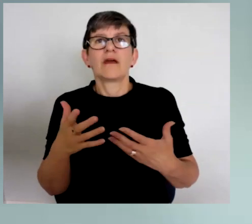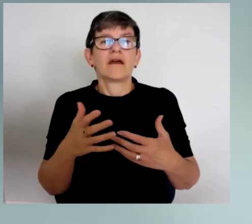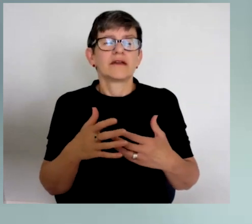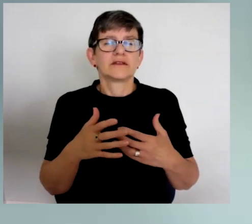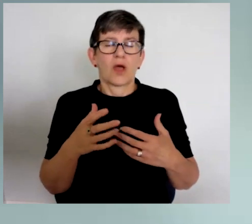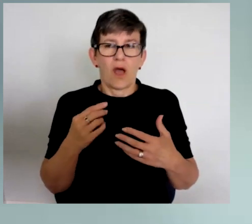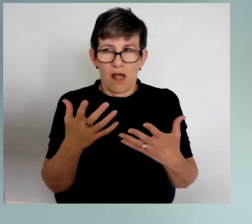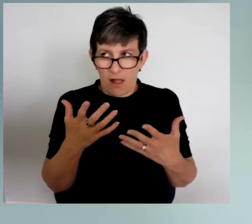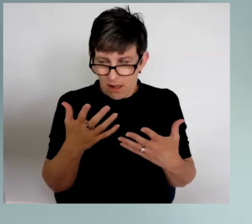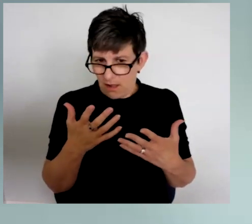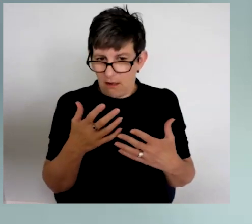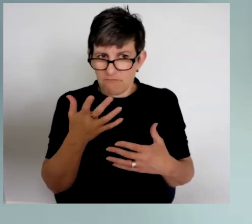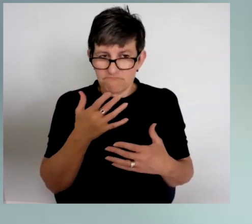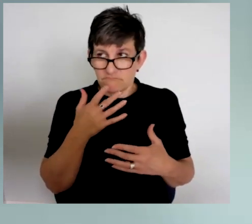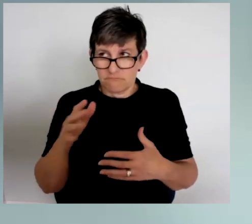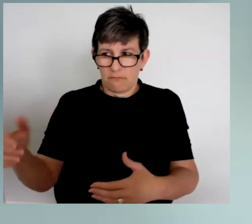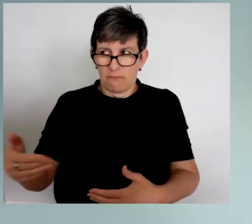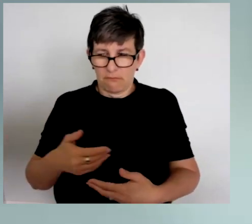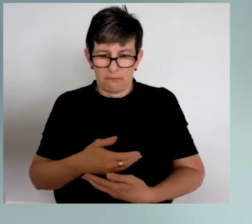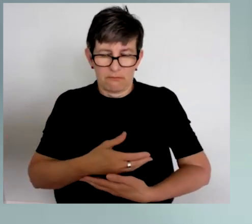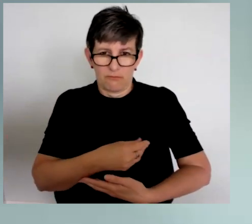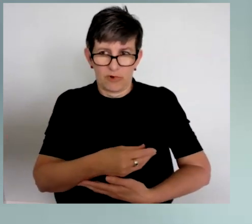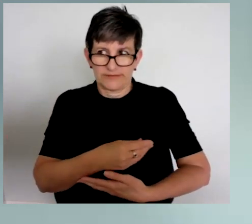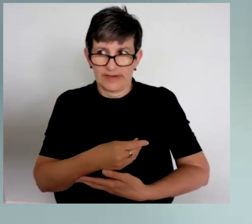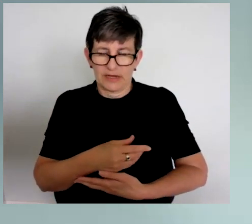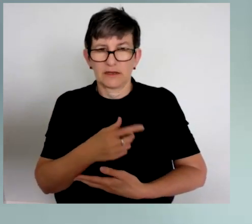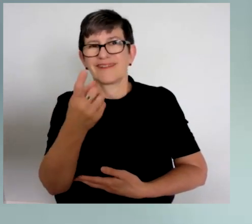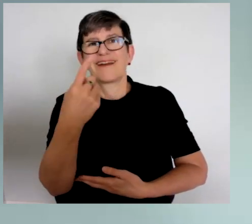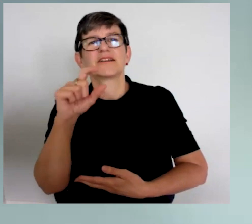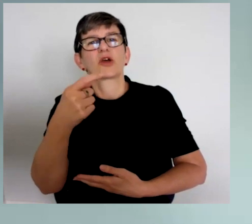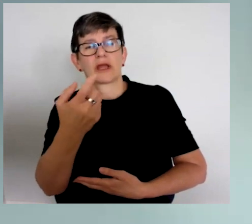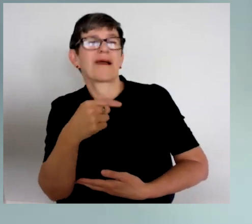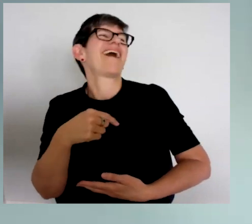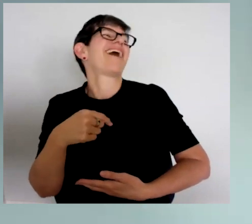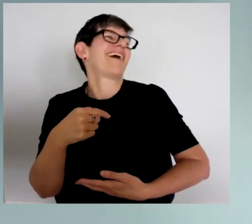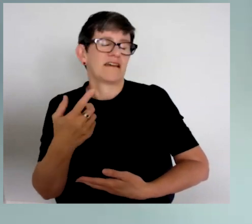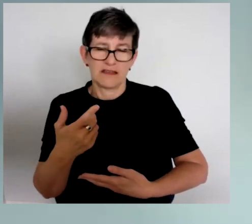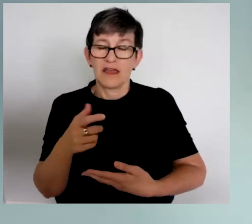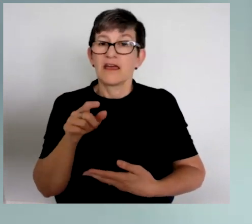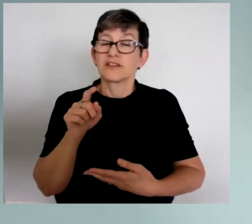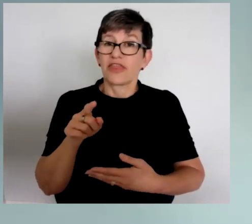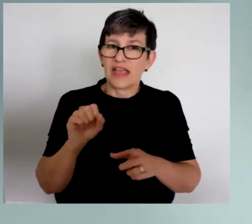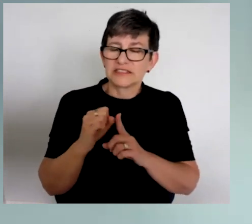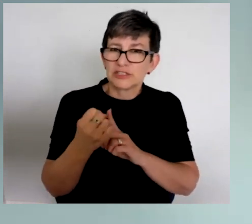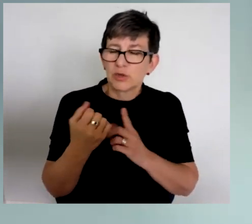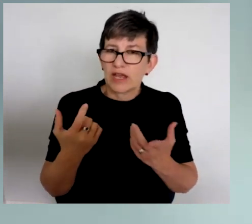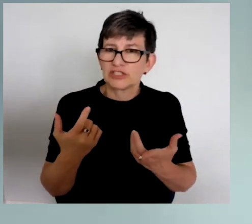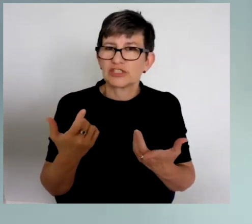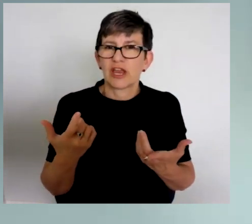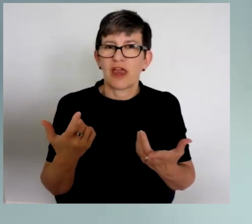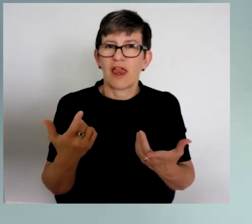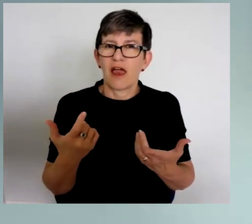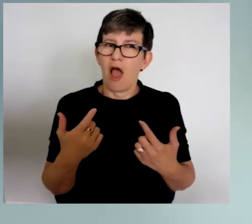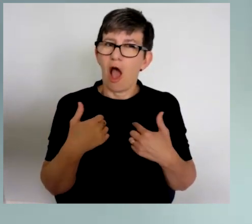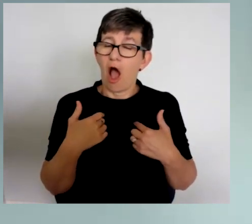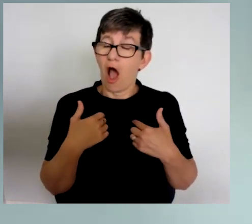a situation where I was breastfeeding her simply so I could speak to the doctors. Now, this was a situation where I